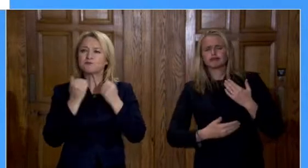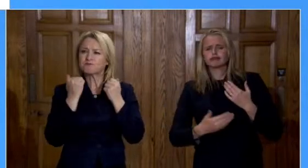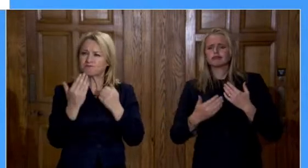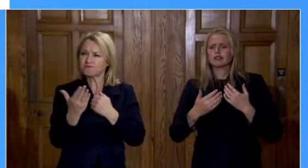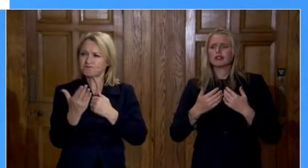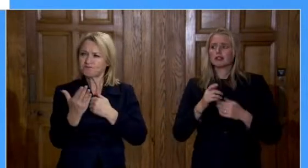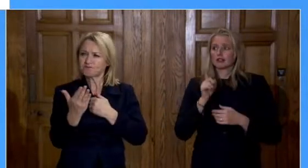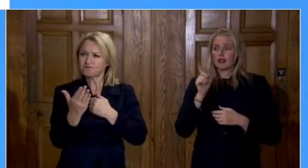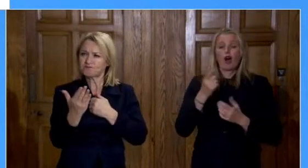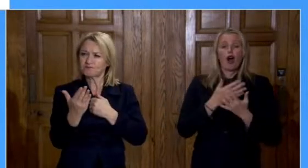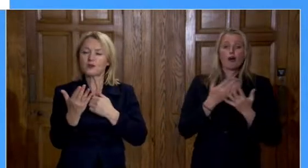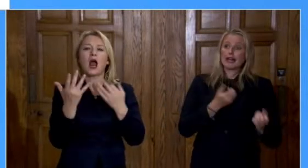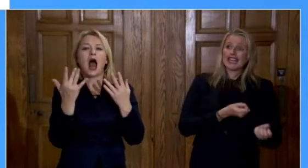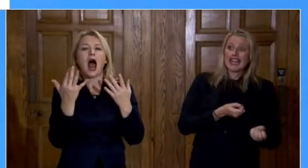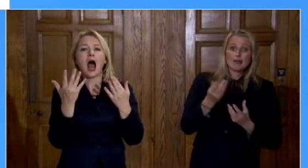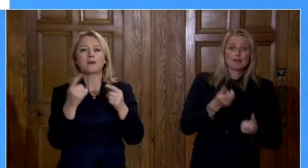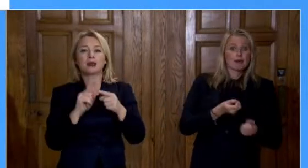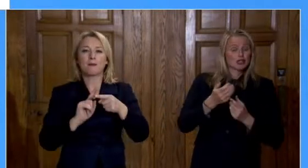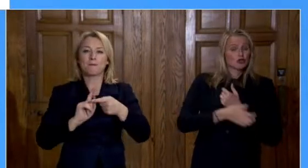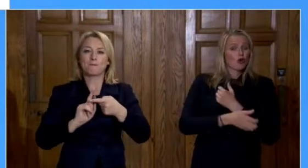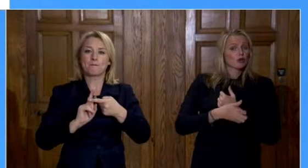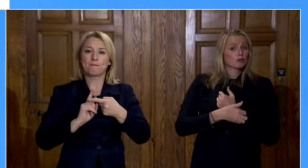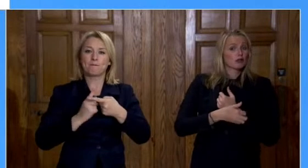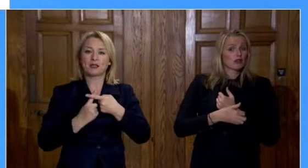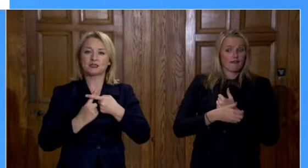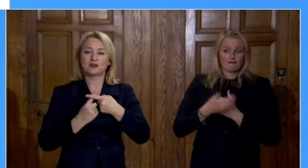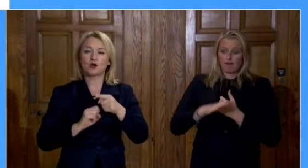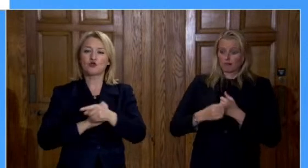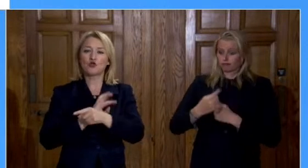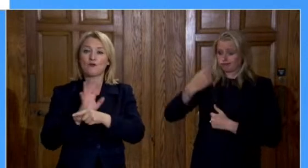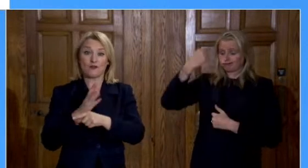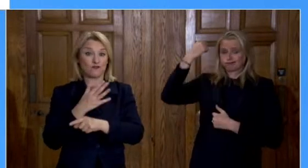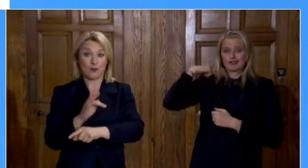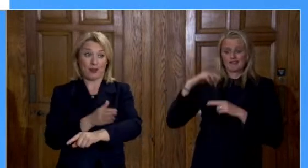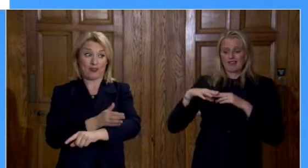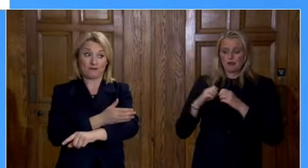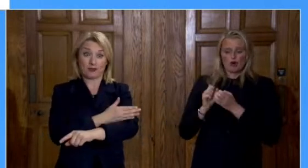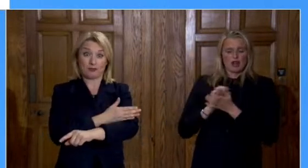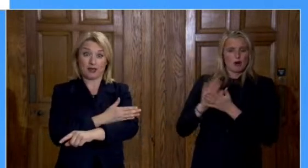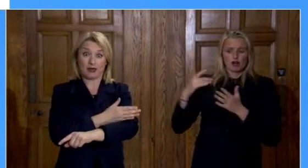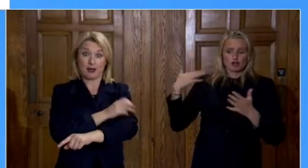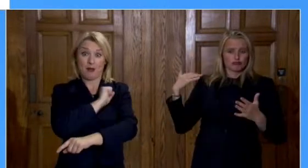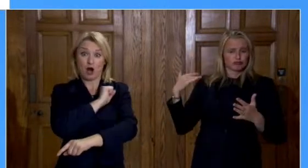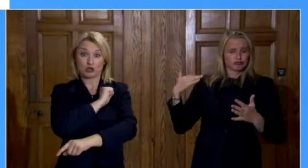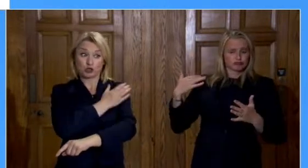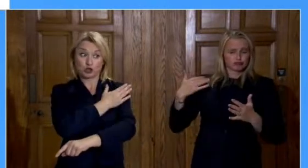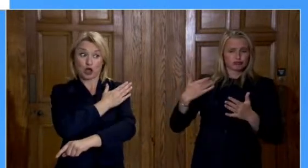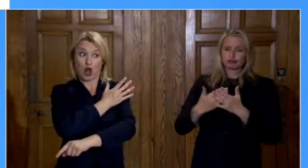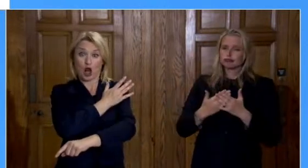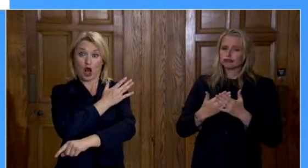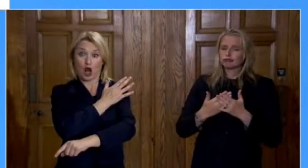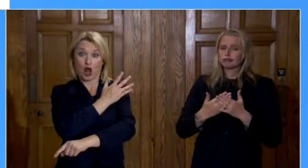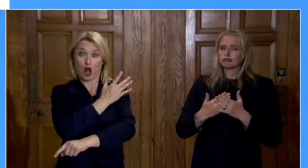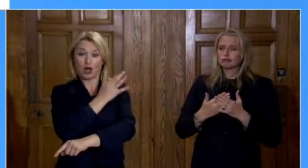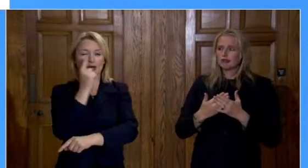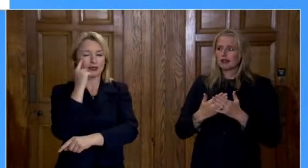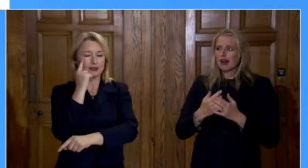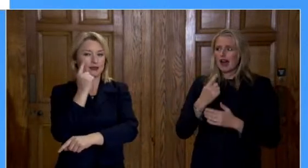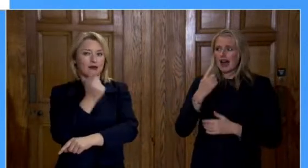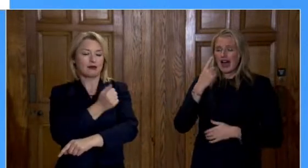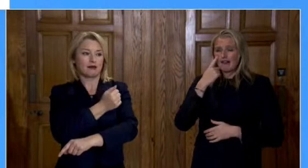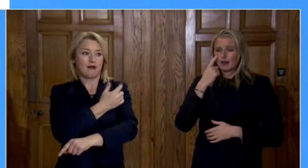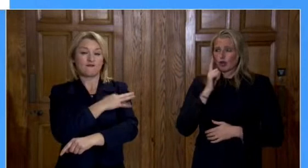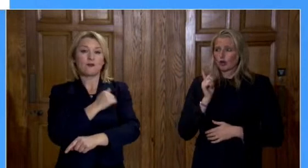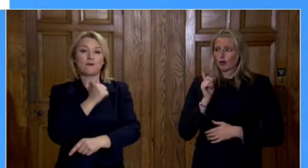COVID in patients in hospital from the beginning of this epidemic. As you can see, during wave